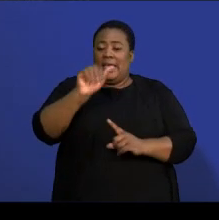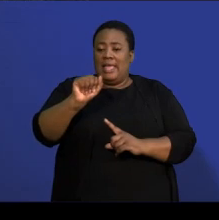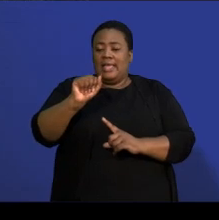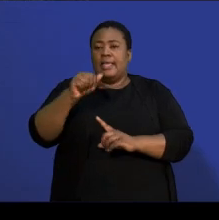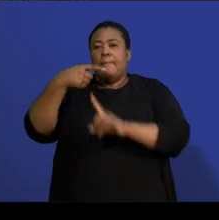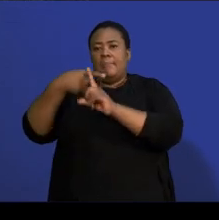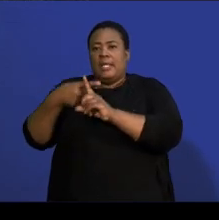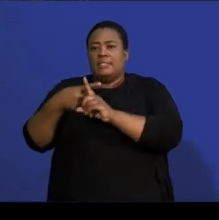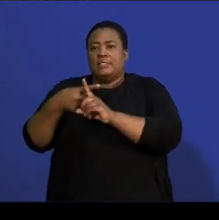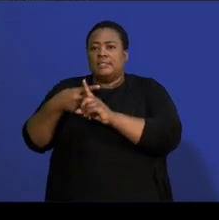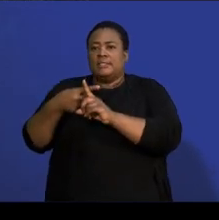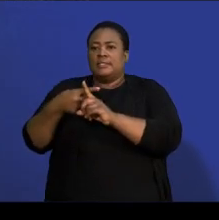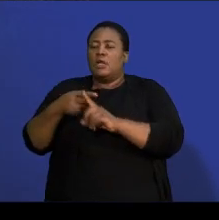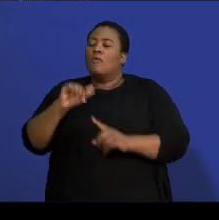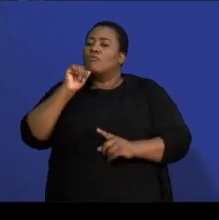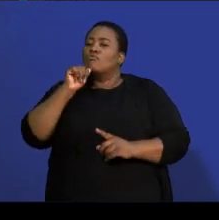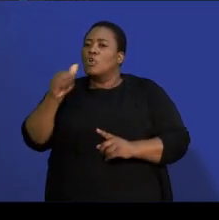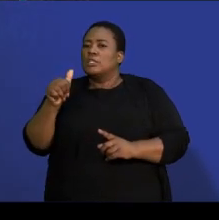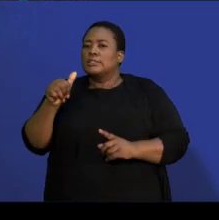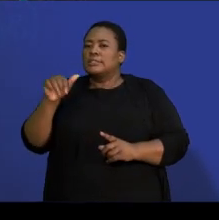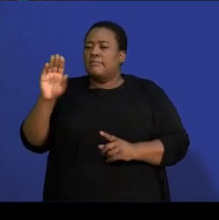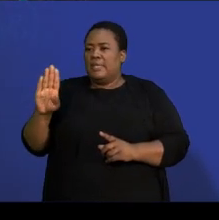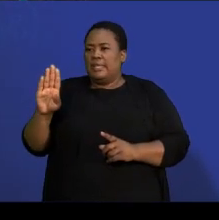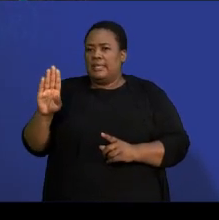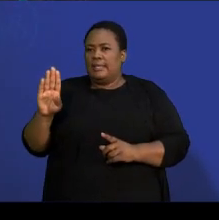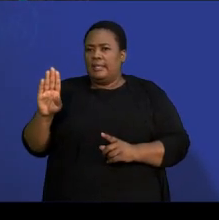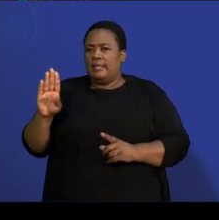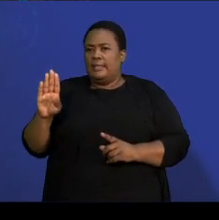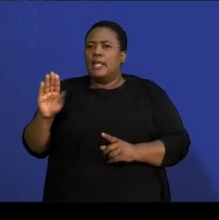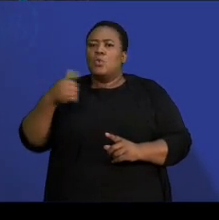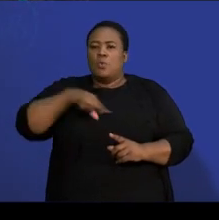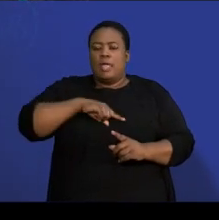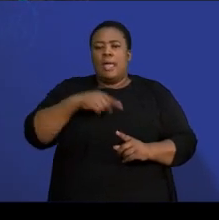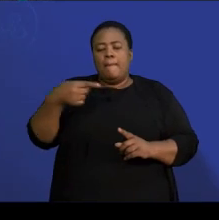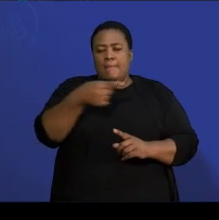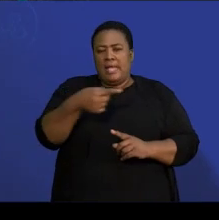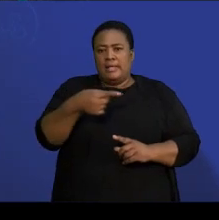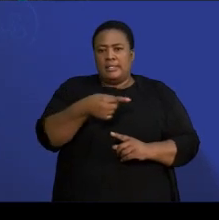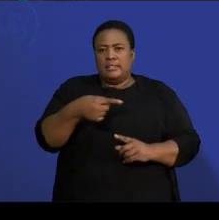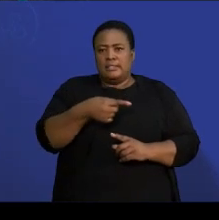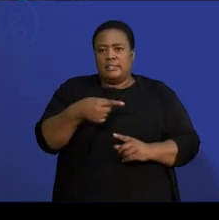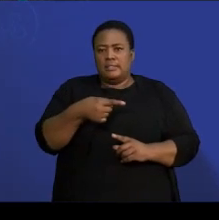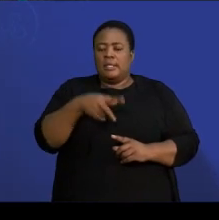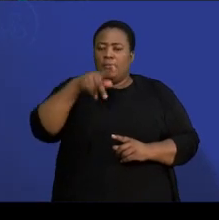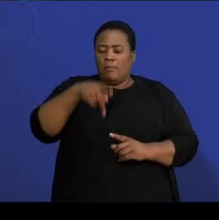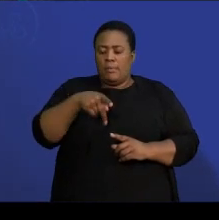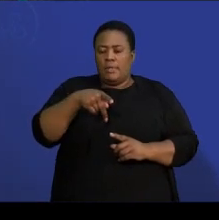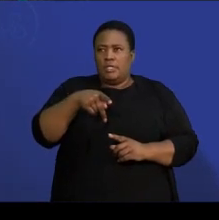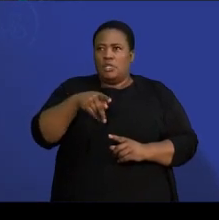of not B. And then, we are minusing the probability of A